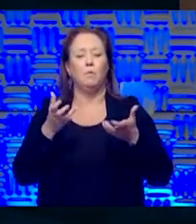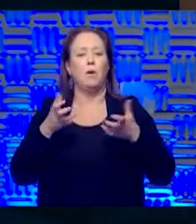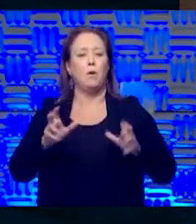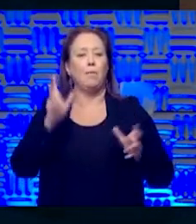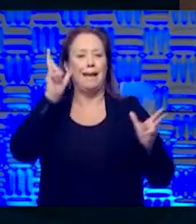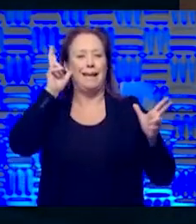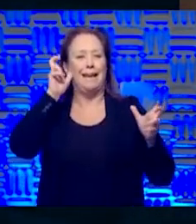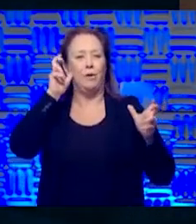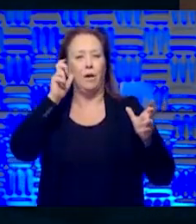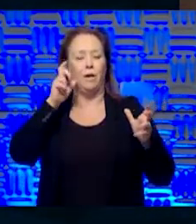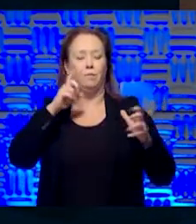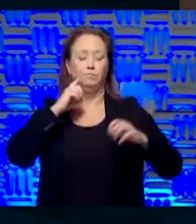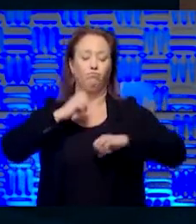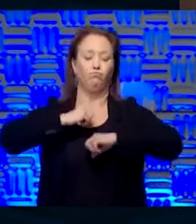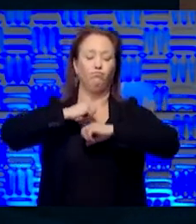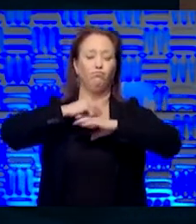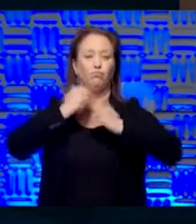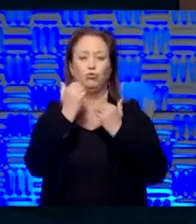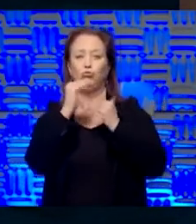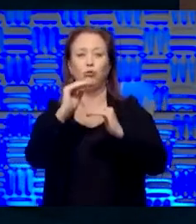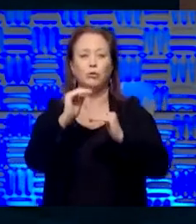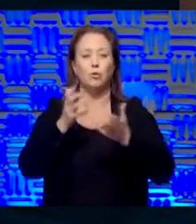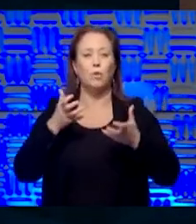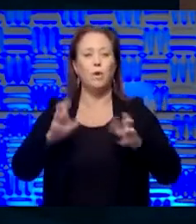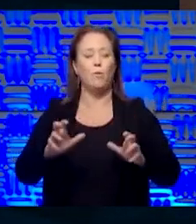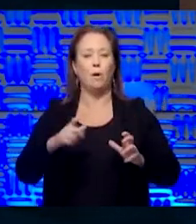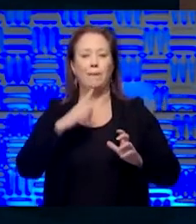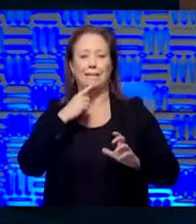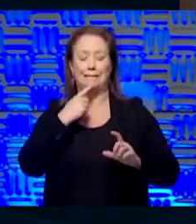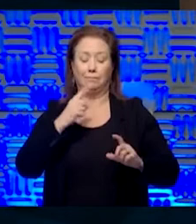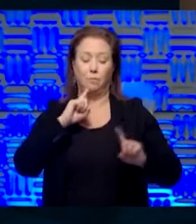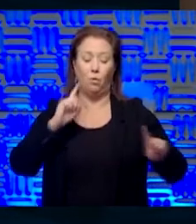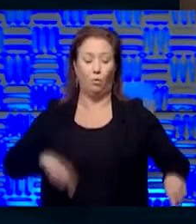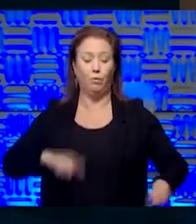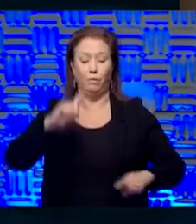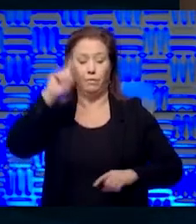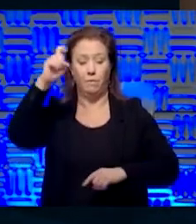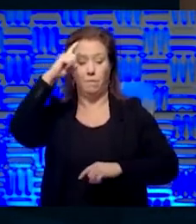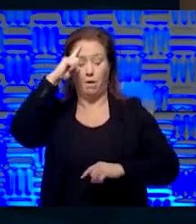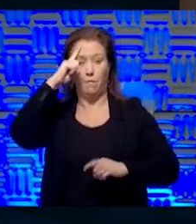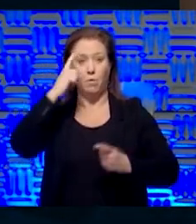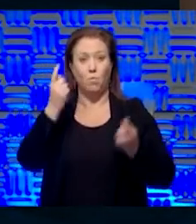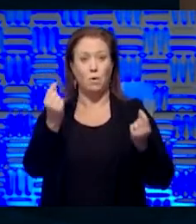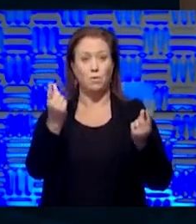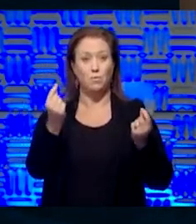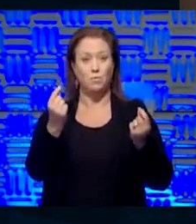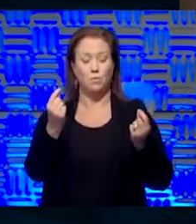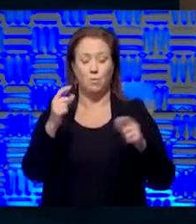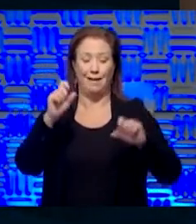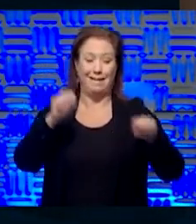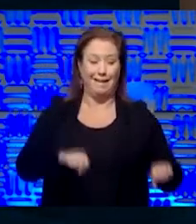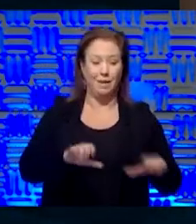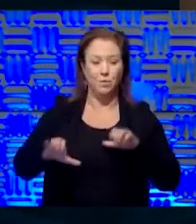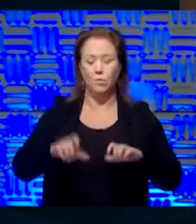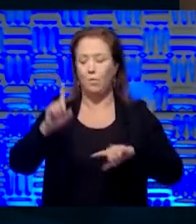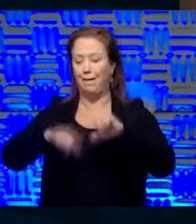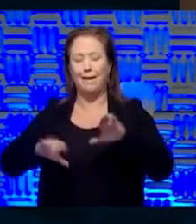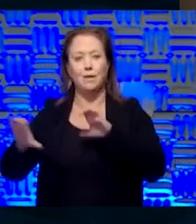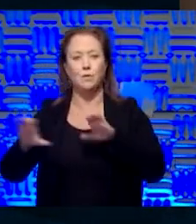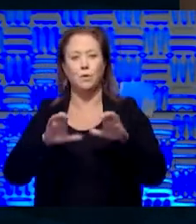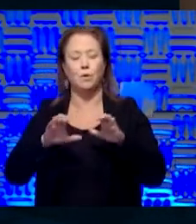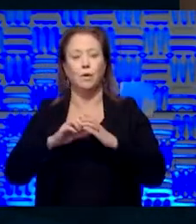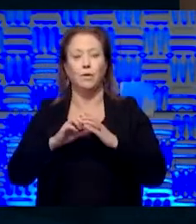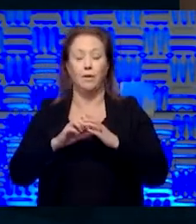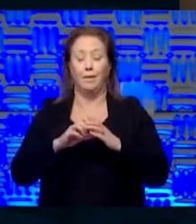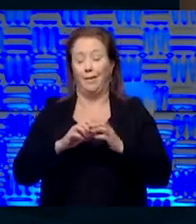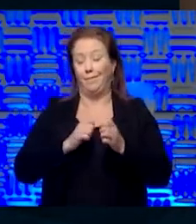like having our freedoms restricted. And we certainly don't like these instructions from government, uh, and government far away, uh, as in